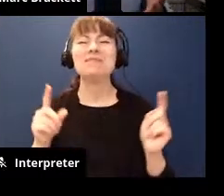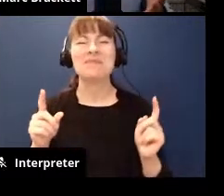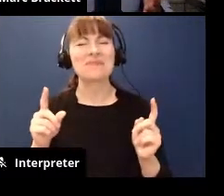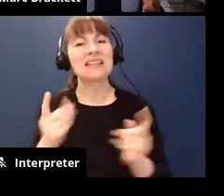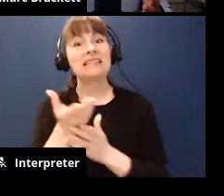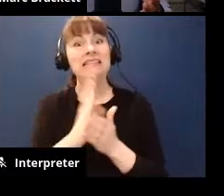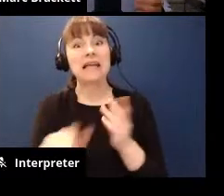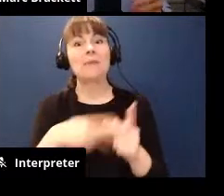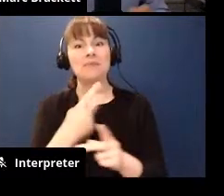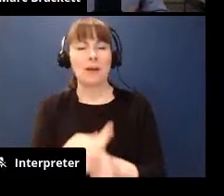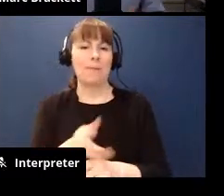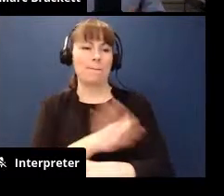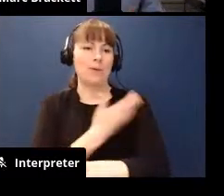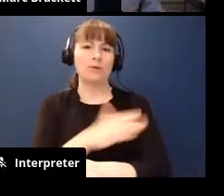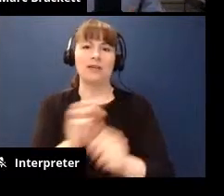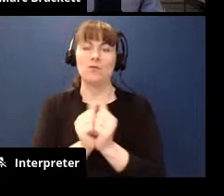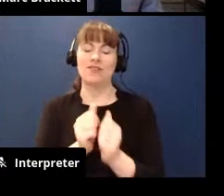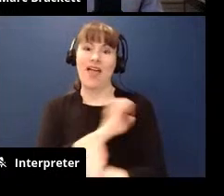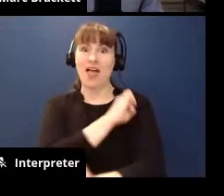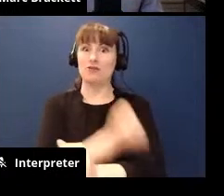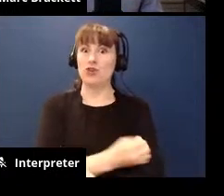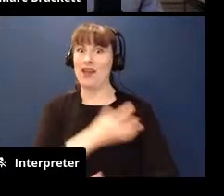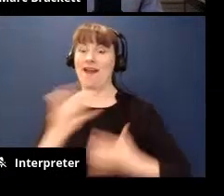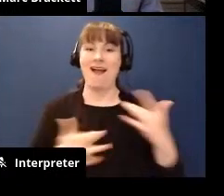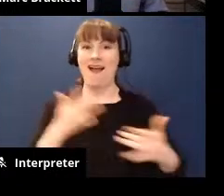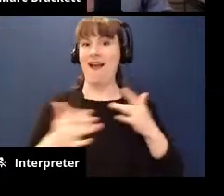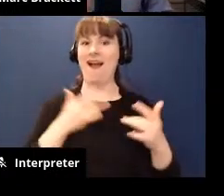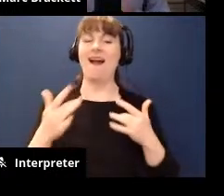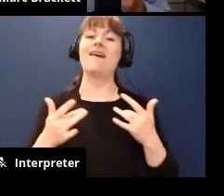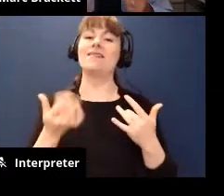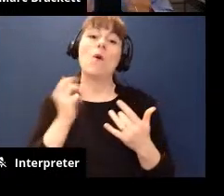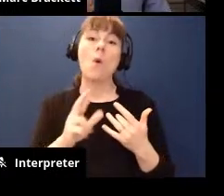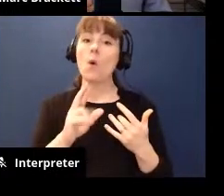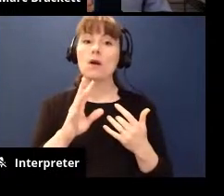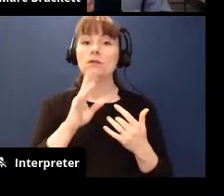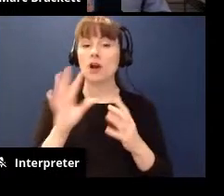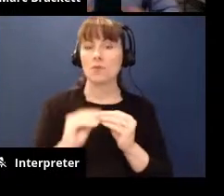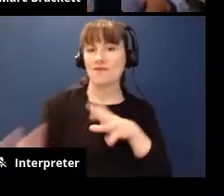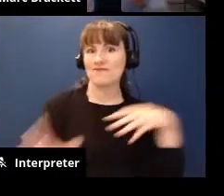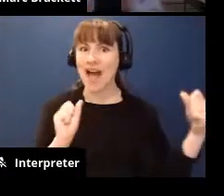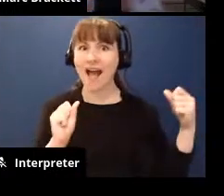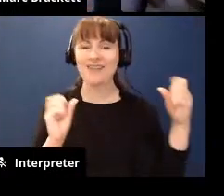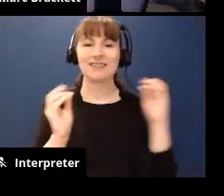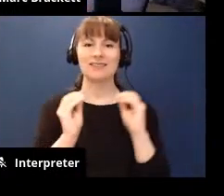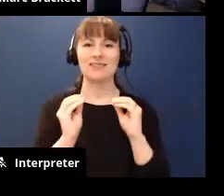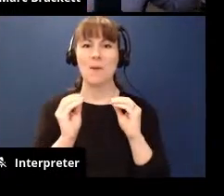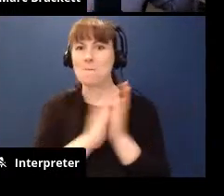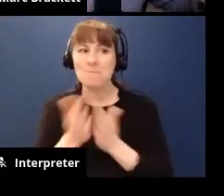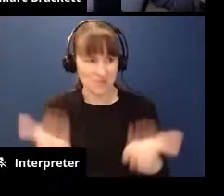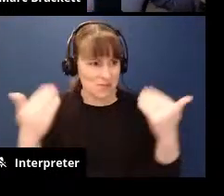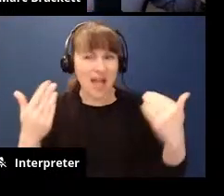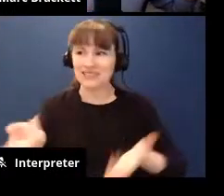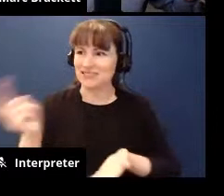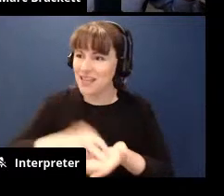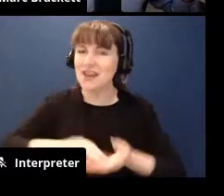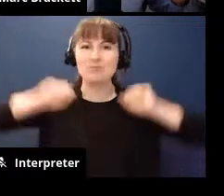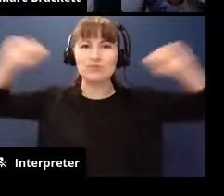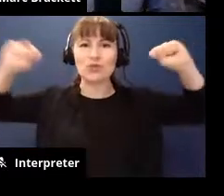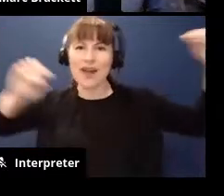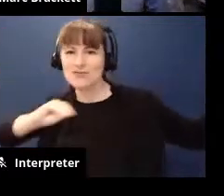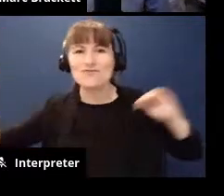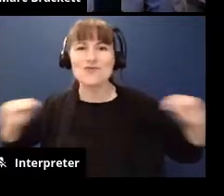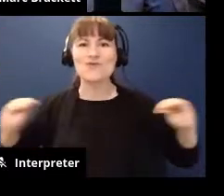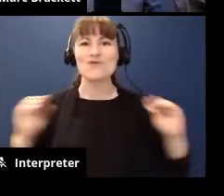of energizing music um and um or talk a little faster or like get everybody up and stretching and moving